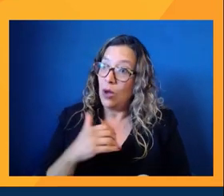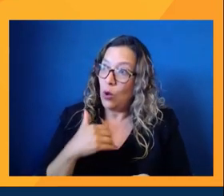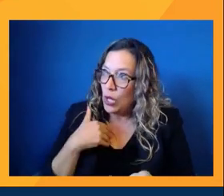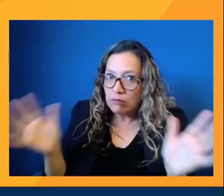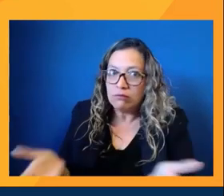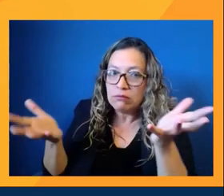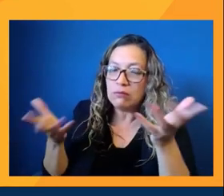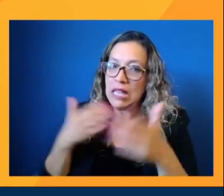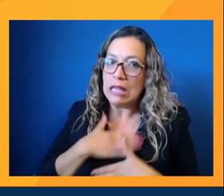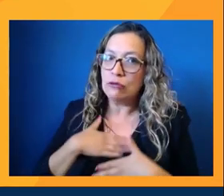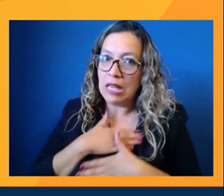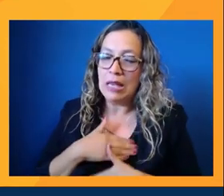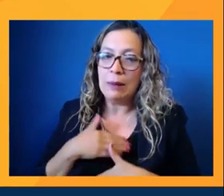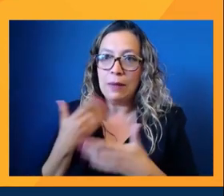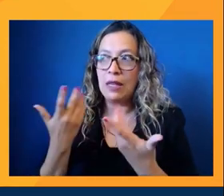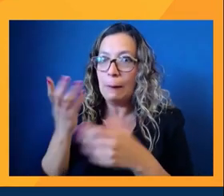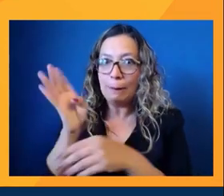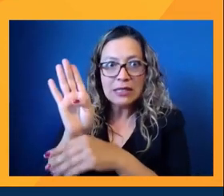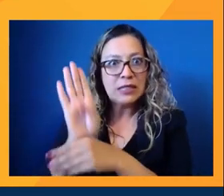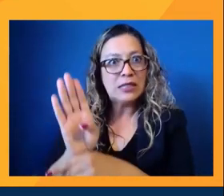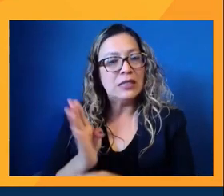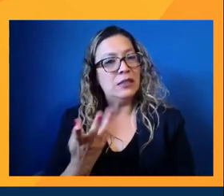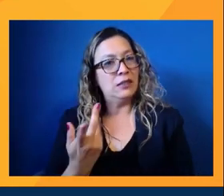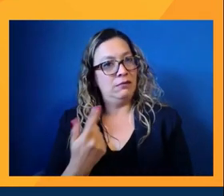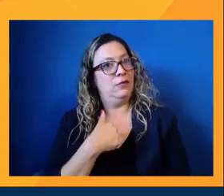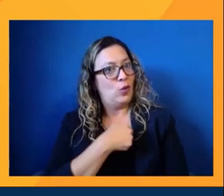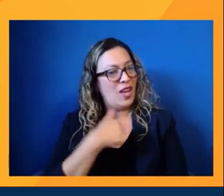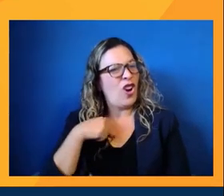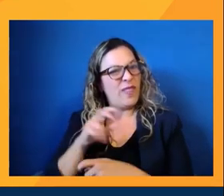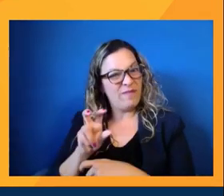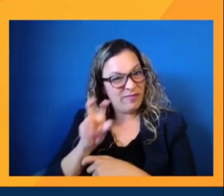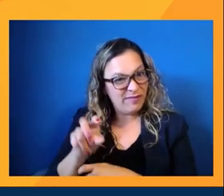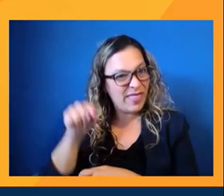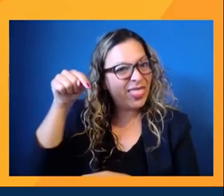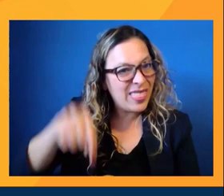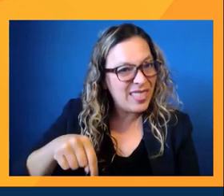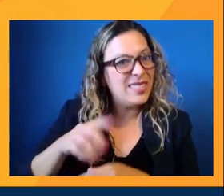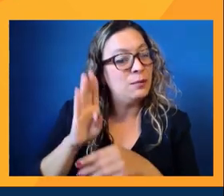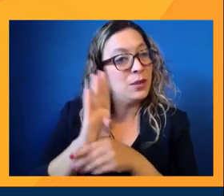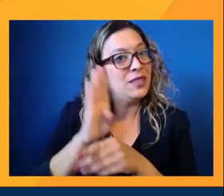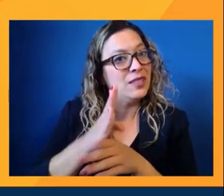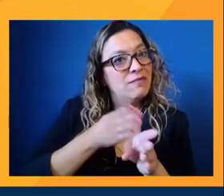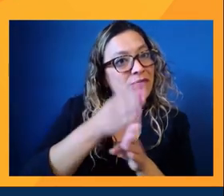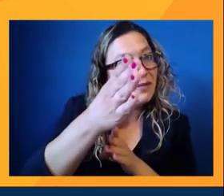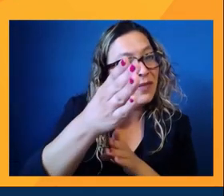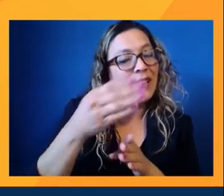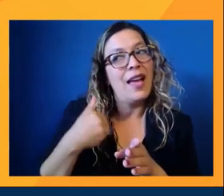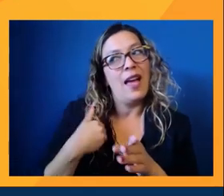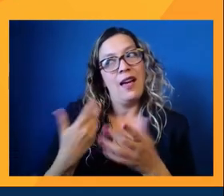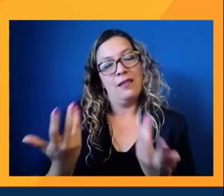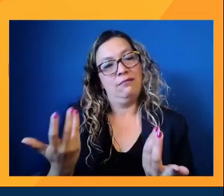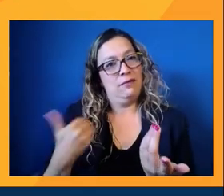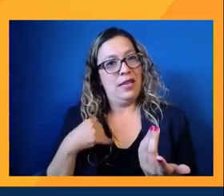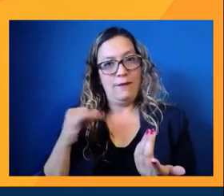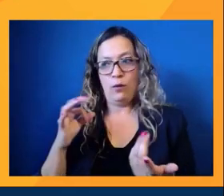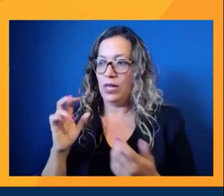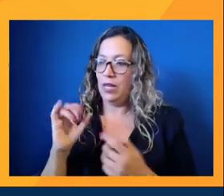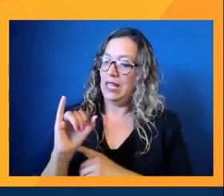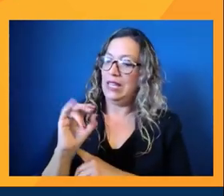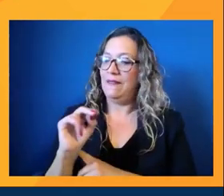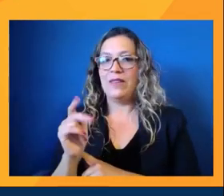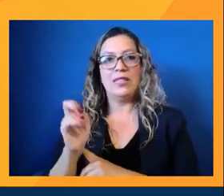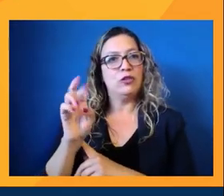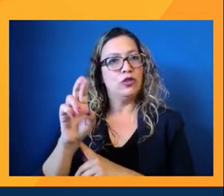industry, right? And so that's why I always say, like, we are investors of this industry. And as investors, we need to demand